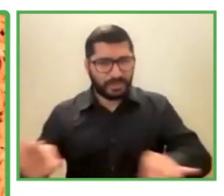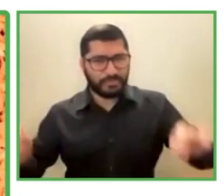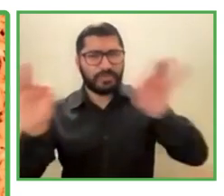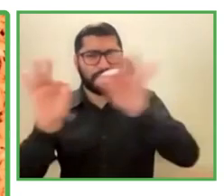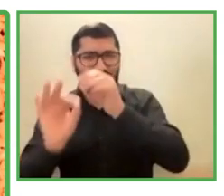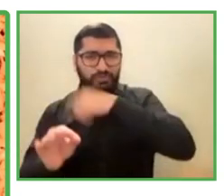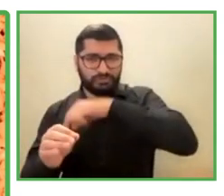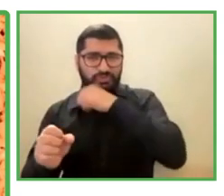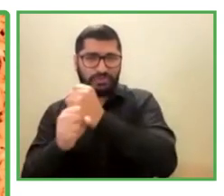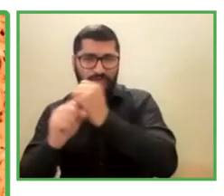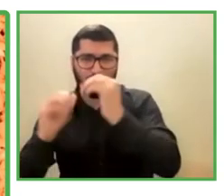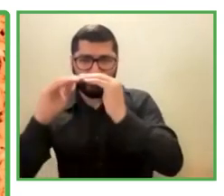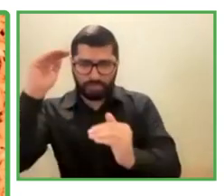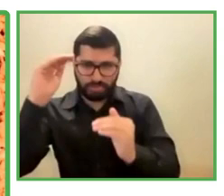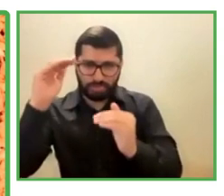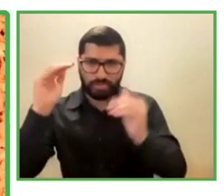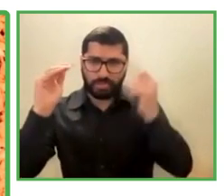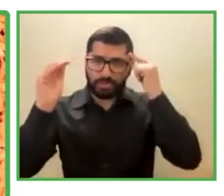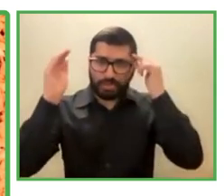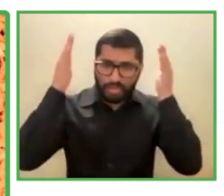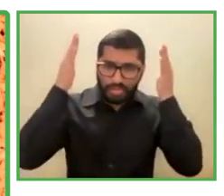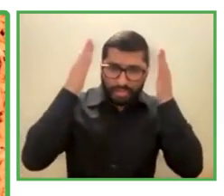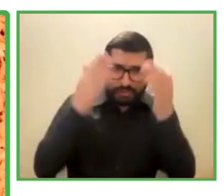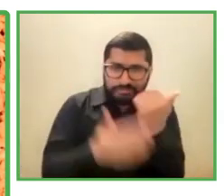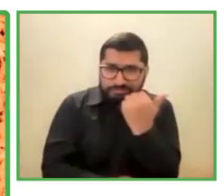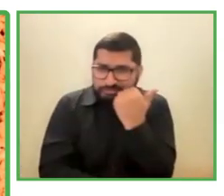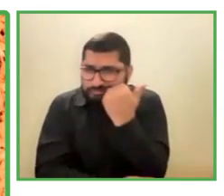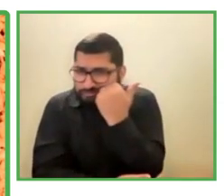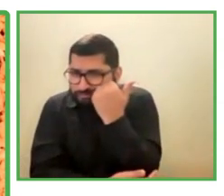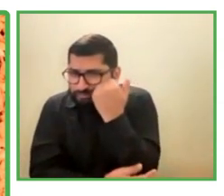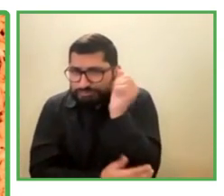And we started with a program